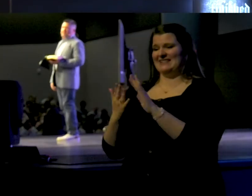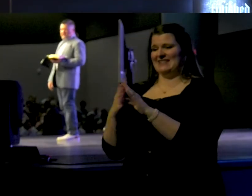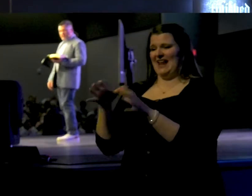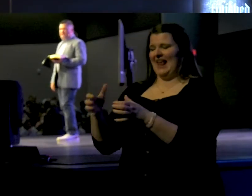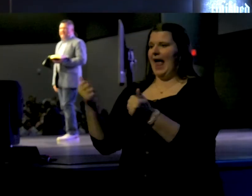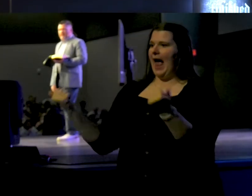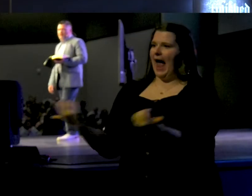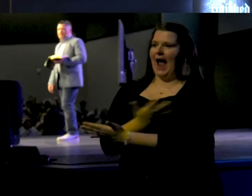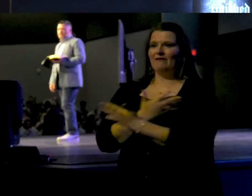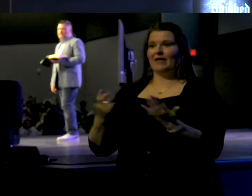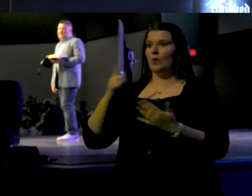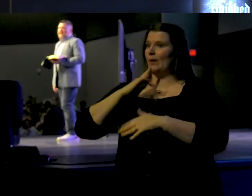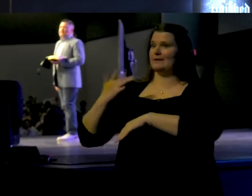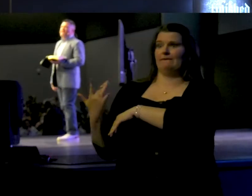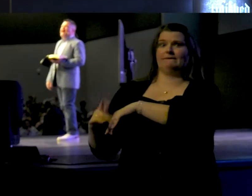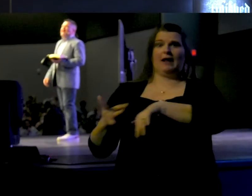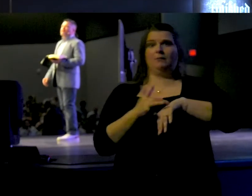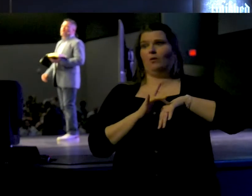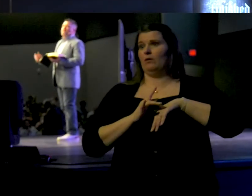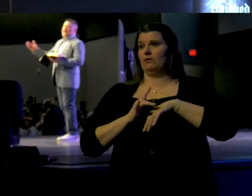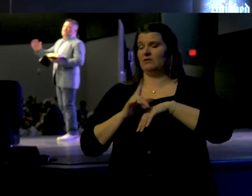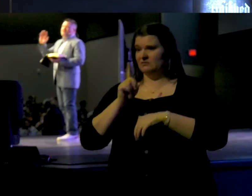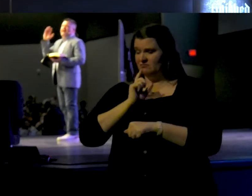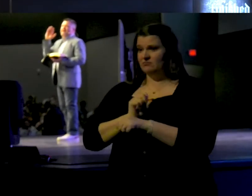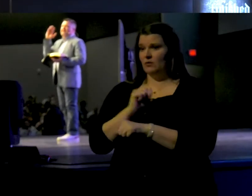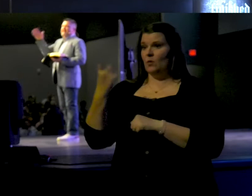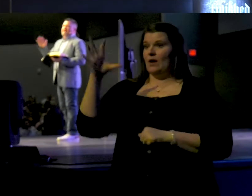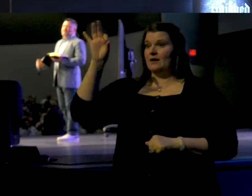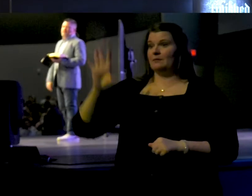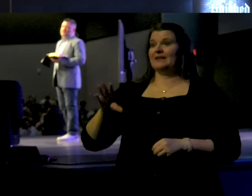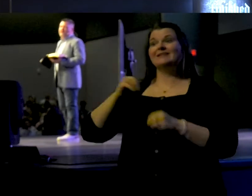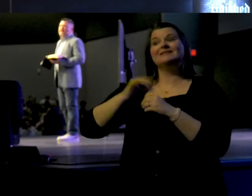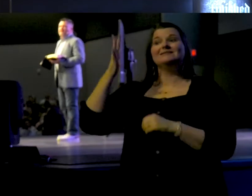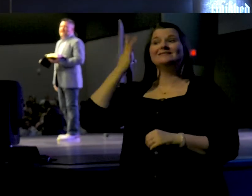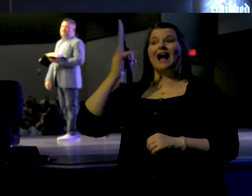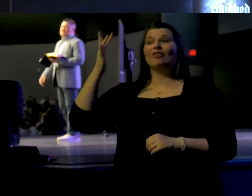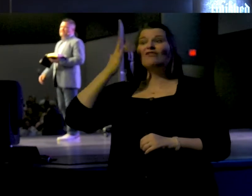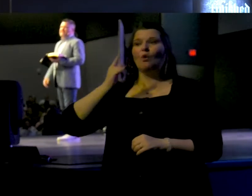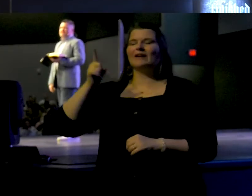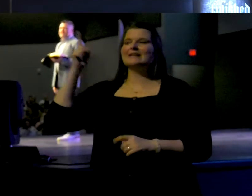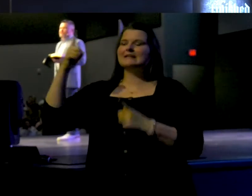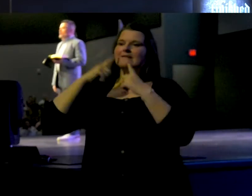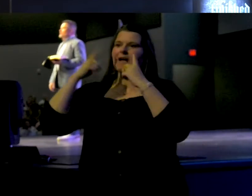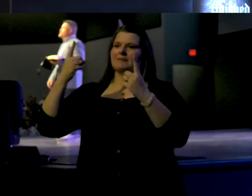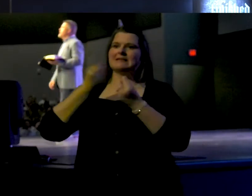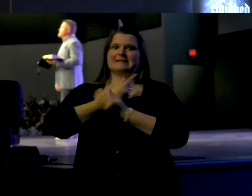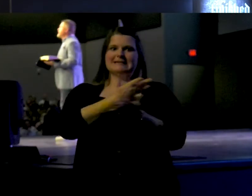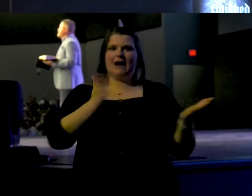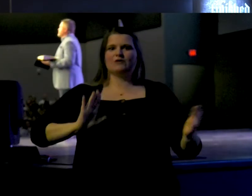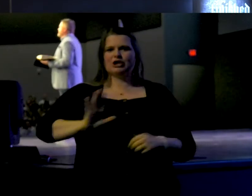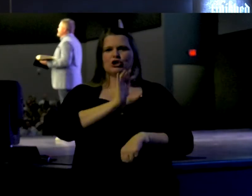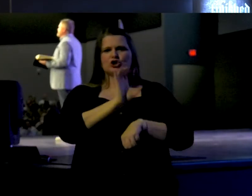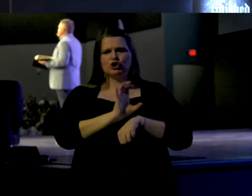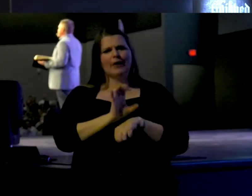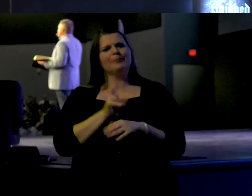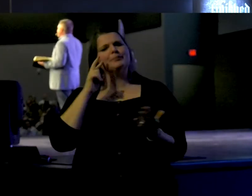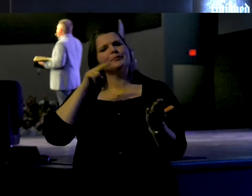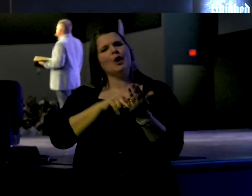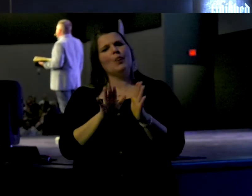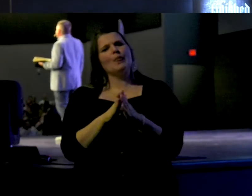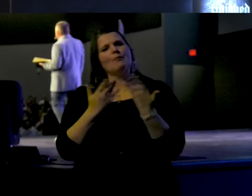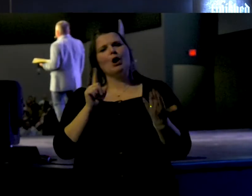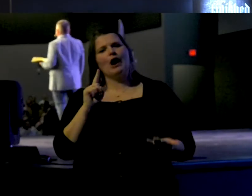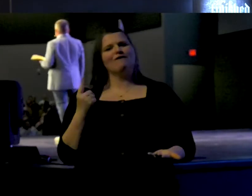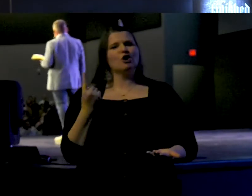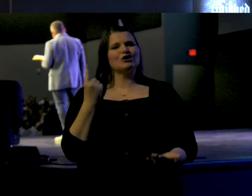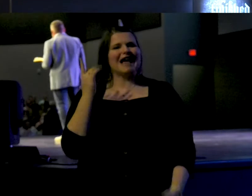everything was available. In fact, one pastor out in California famously tells his church, turn with me to the book of